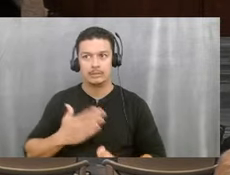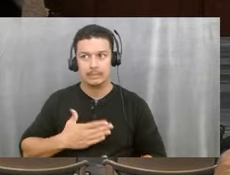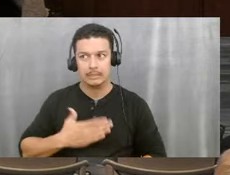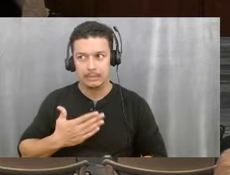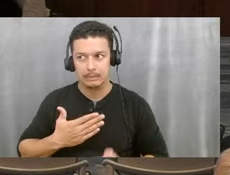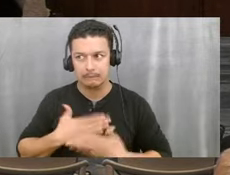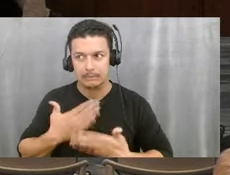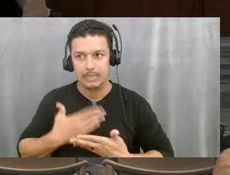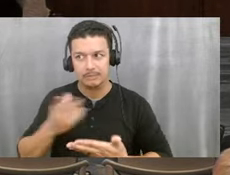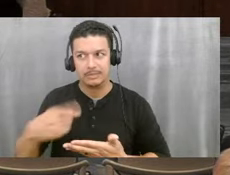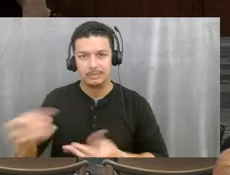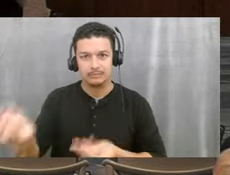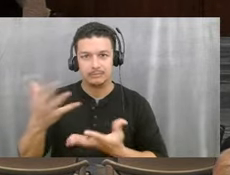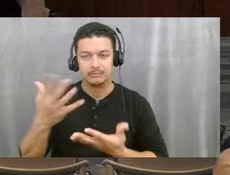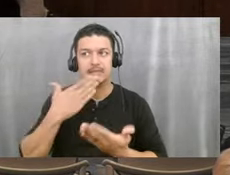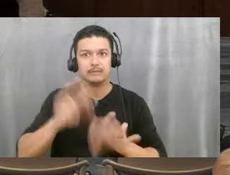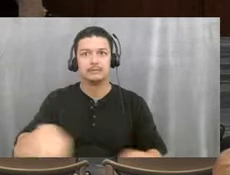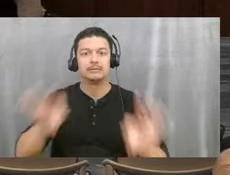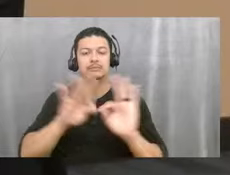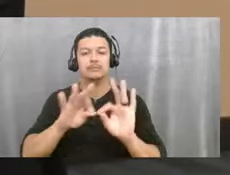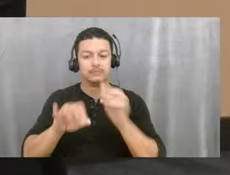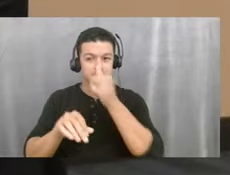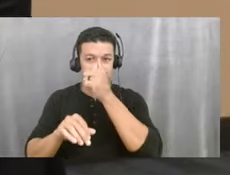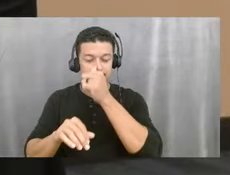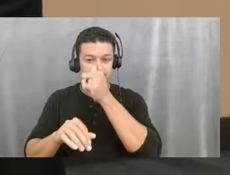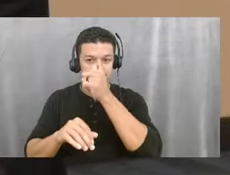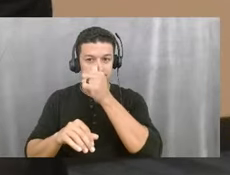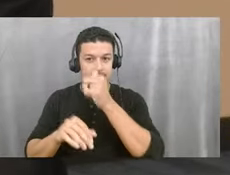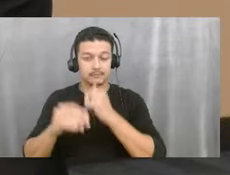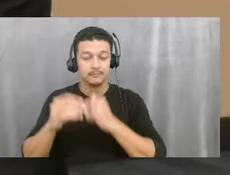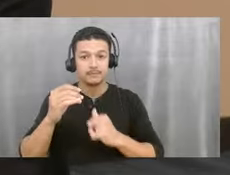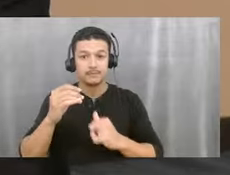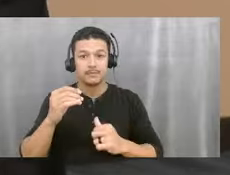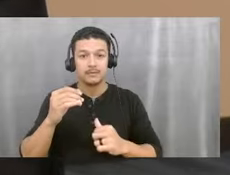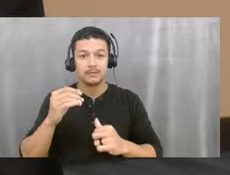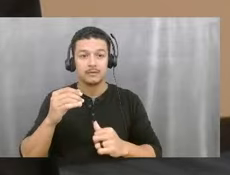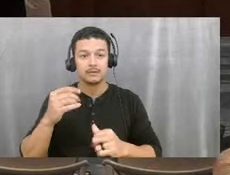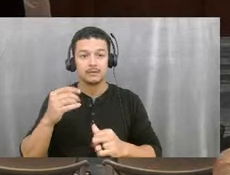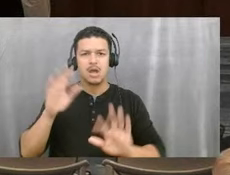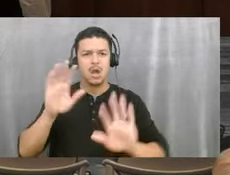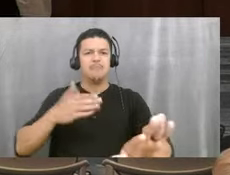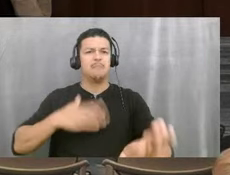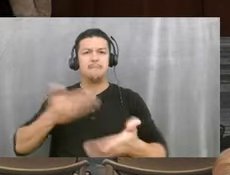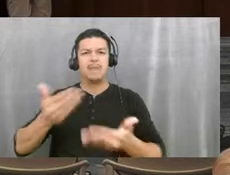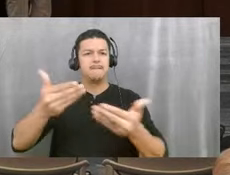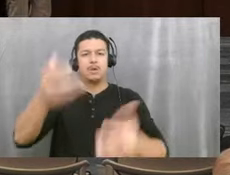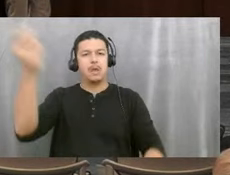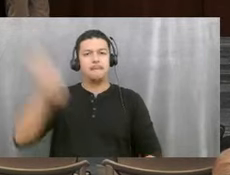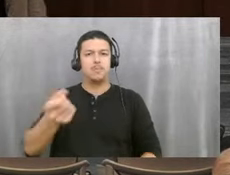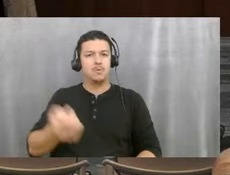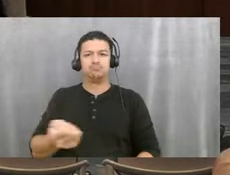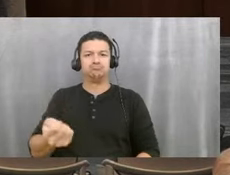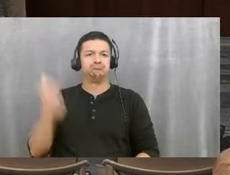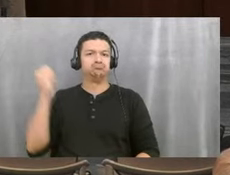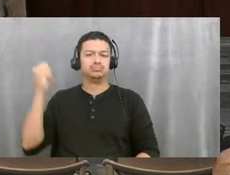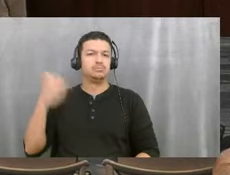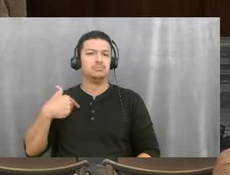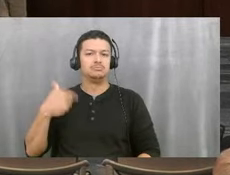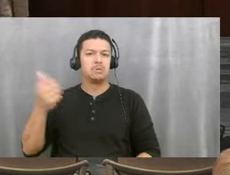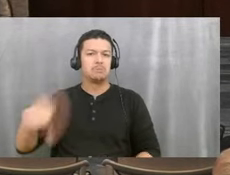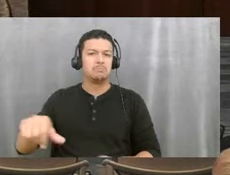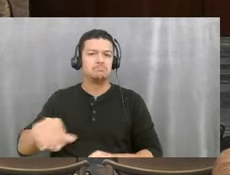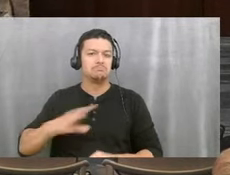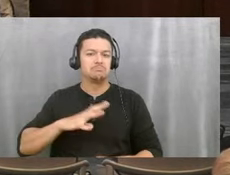That is important to know. Should I pull my motion? Never mind then. Yes. We'll rescind my motion. You can just,